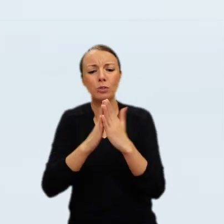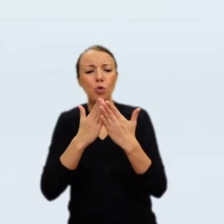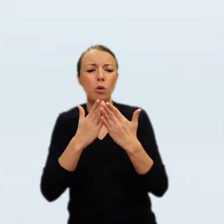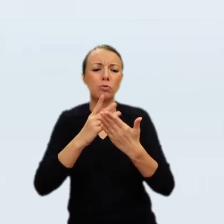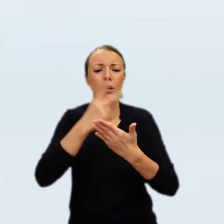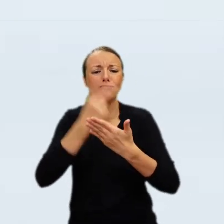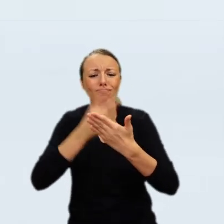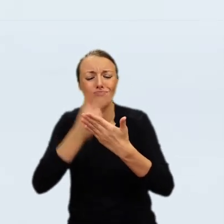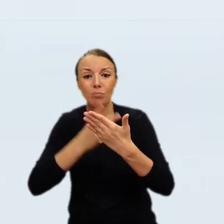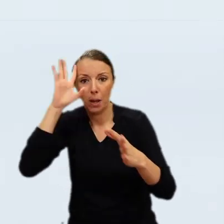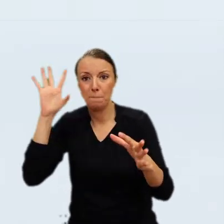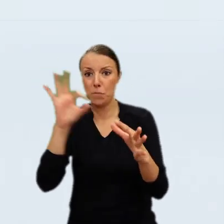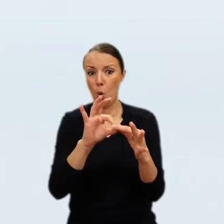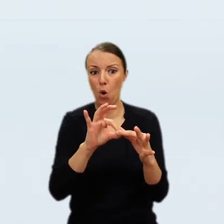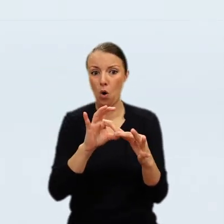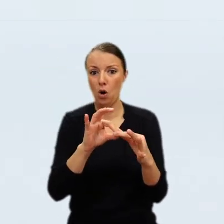Street in New York.